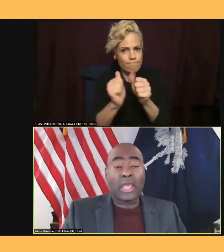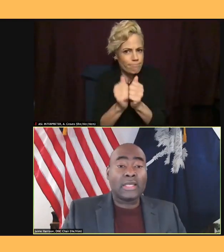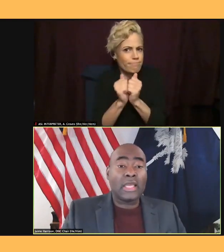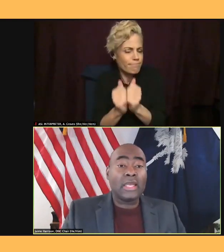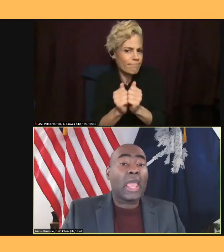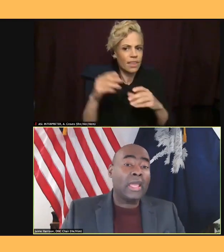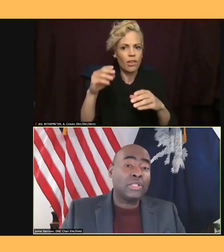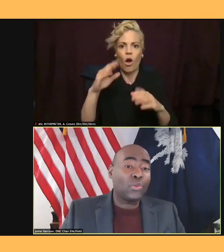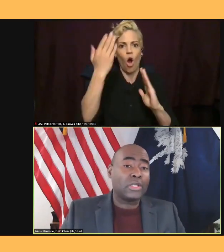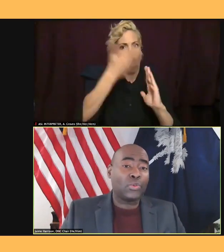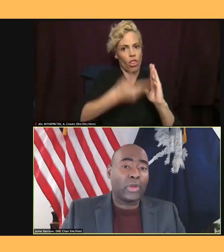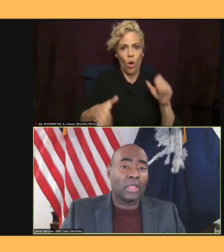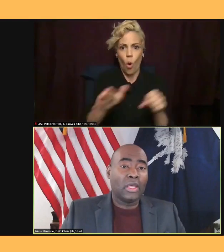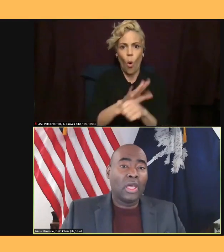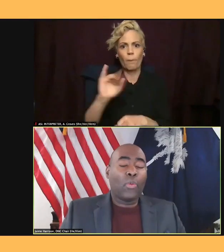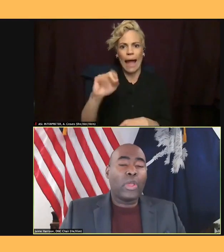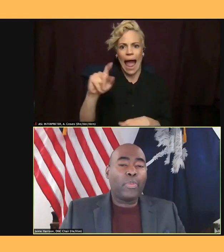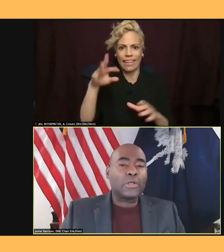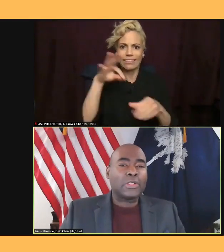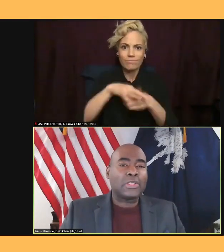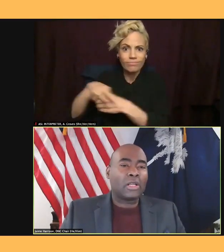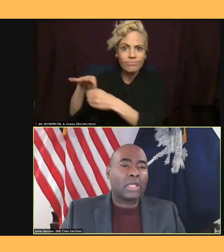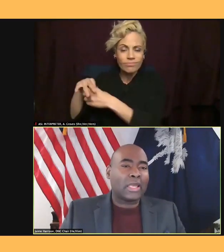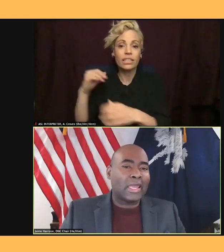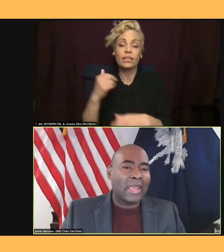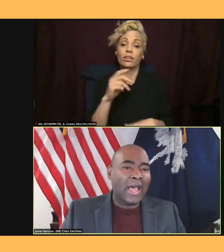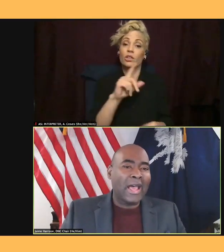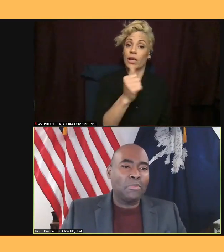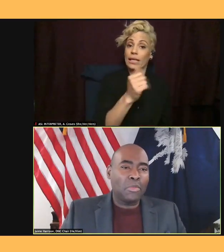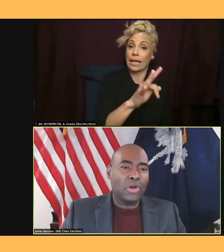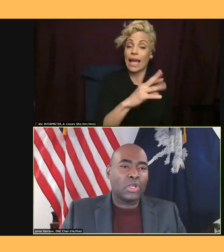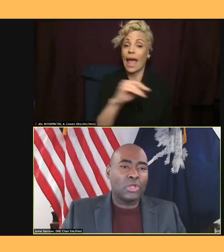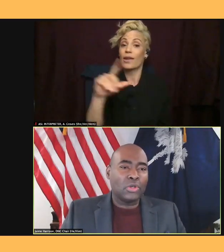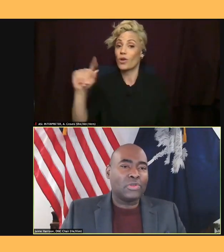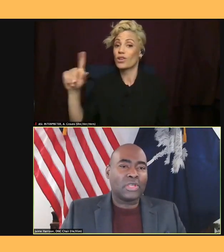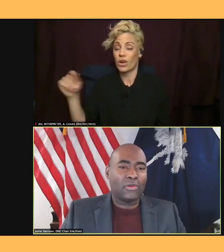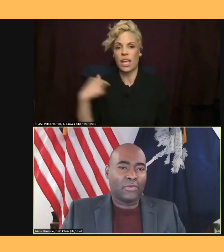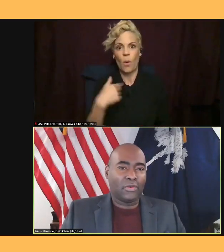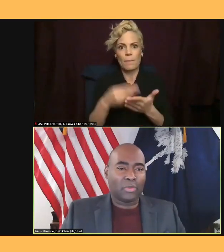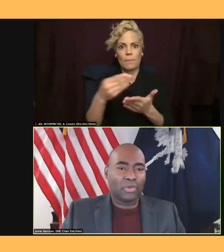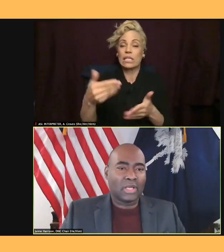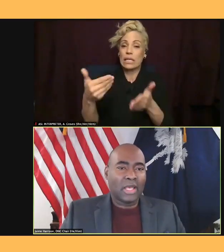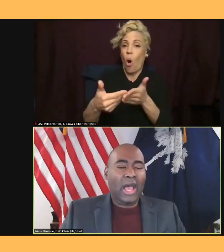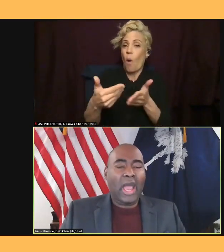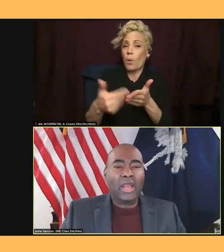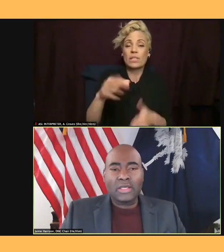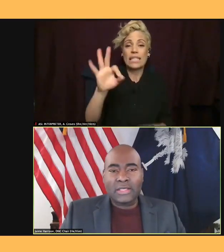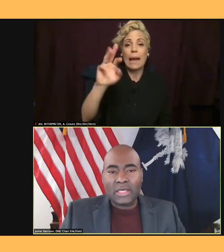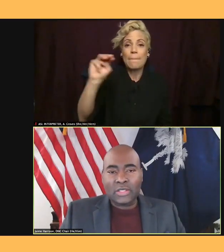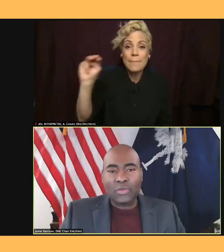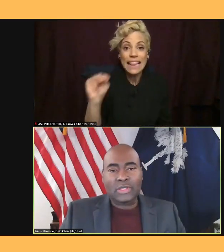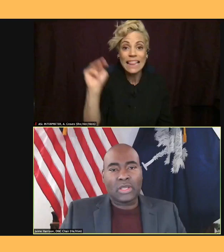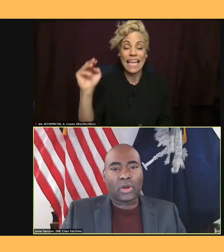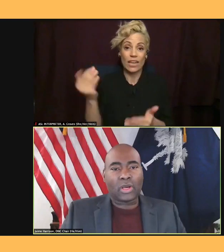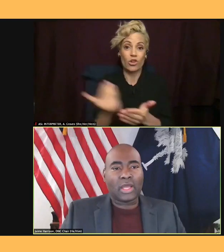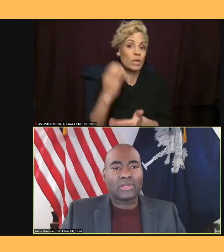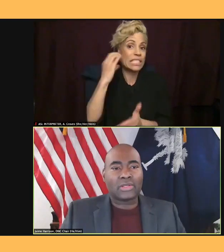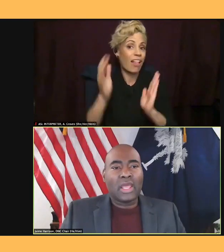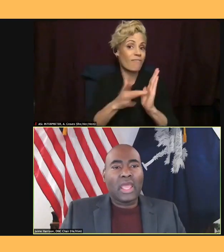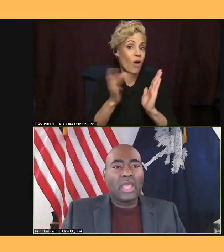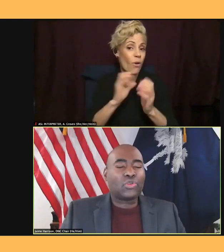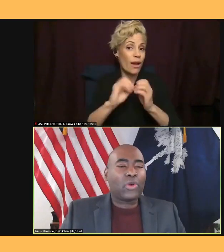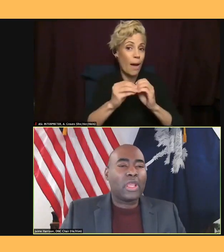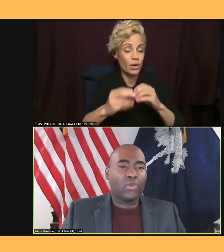2020. We purchased nearly 9 million new cell phone numbers, hired constituency organizers, and trained